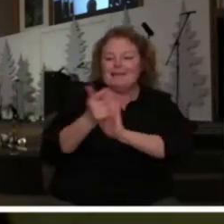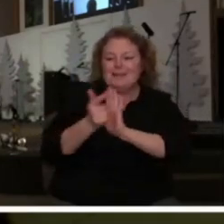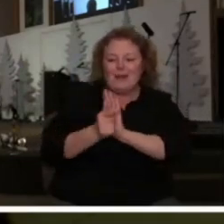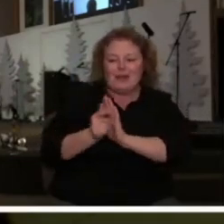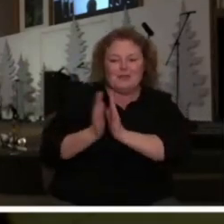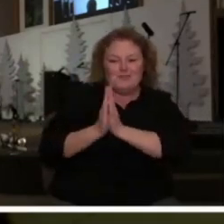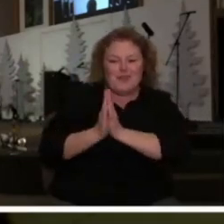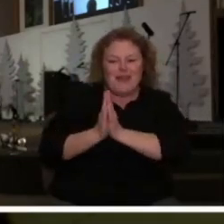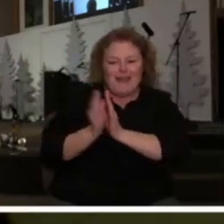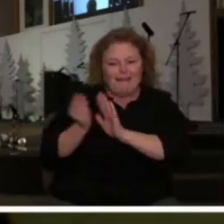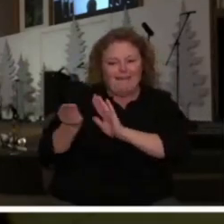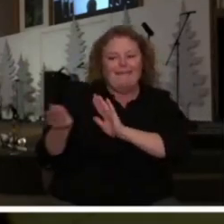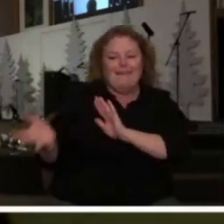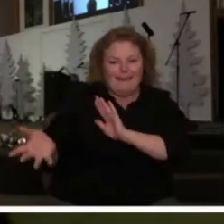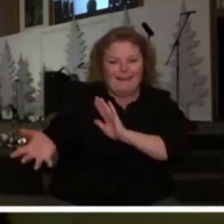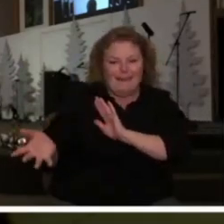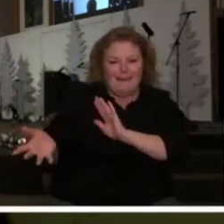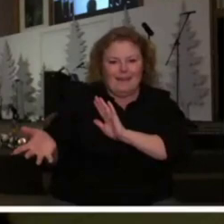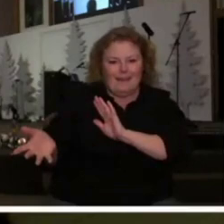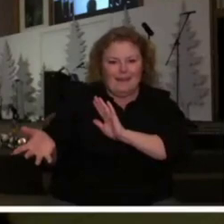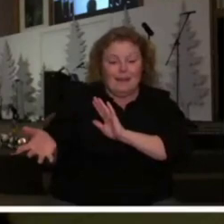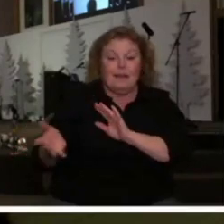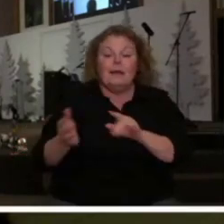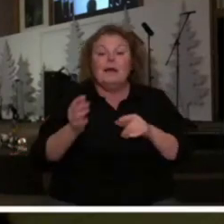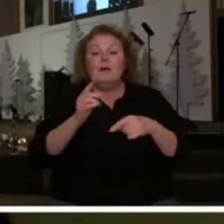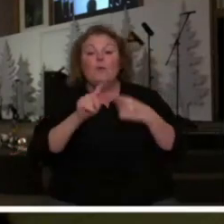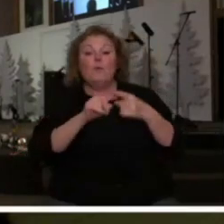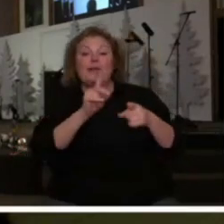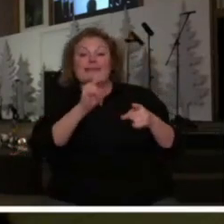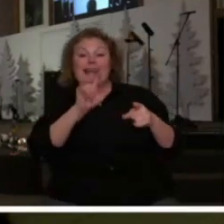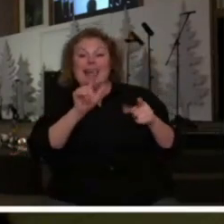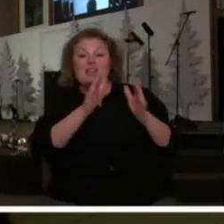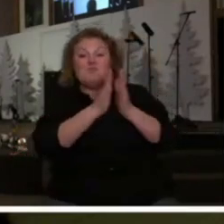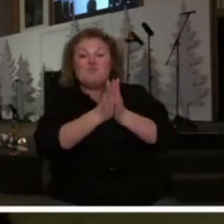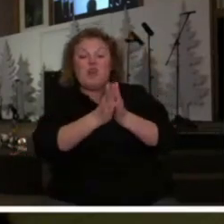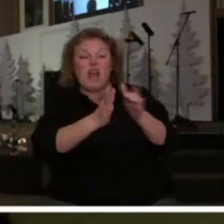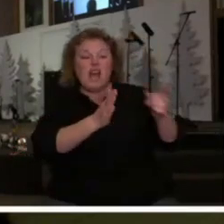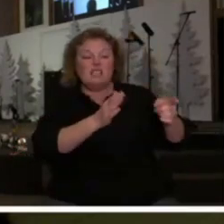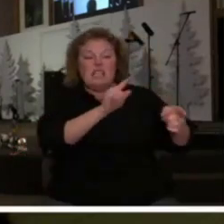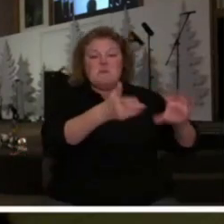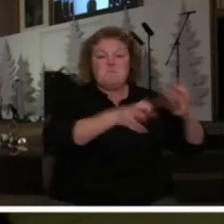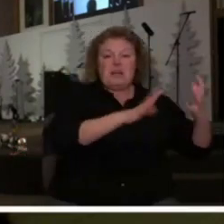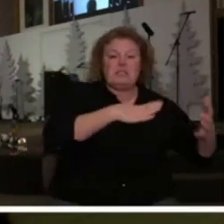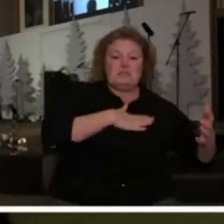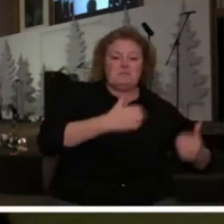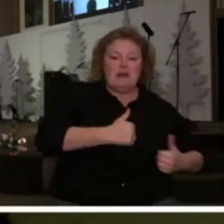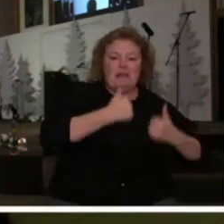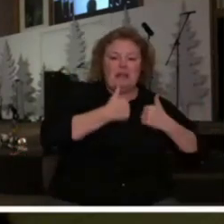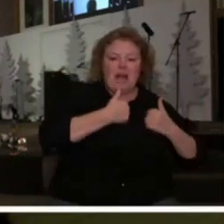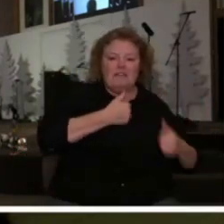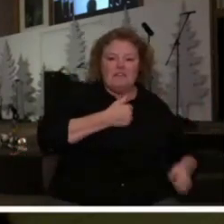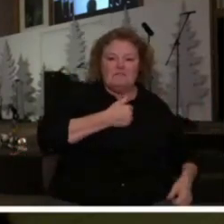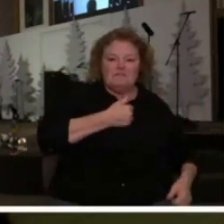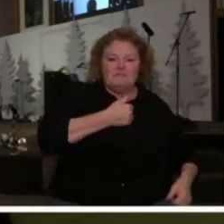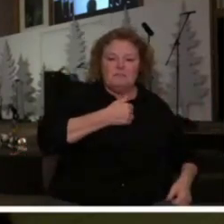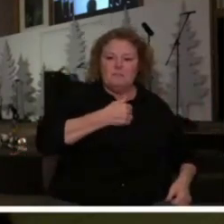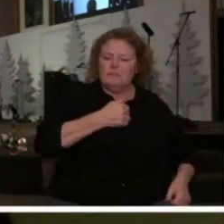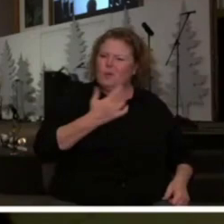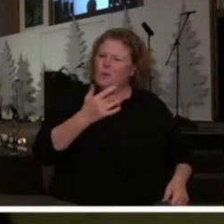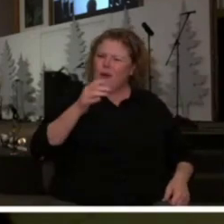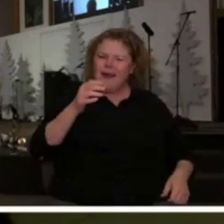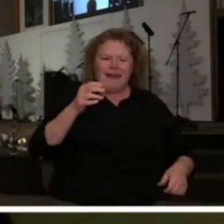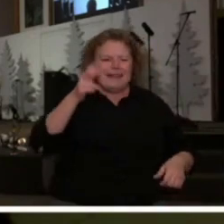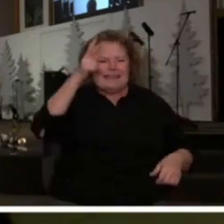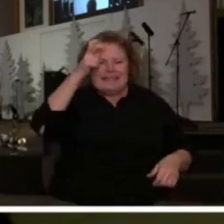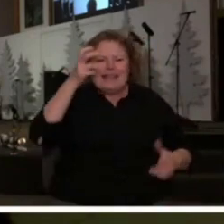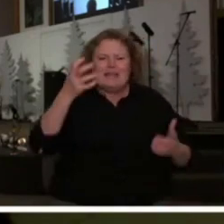pray because when Daniel prays he messes up my kingdom Satan said why would the devil be so